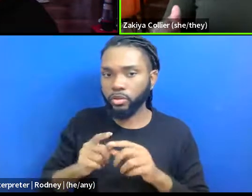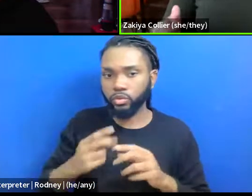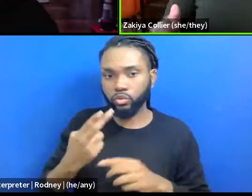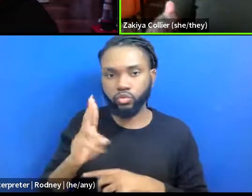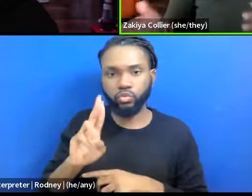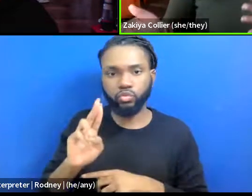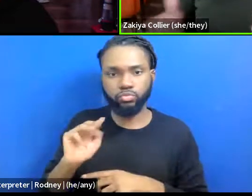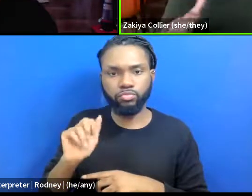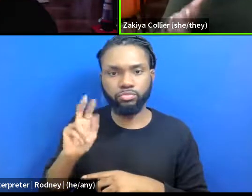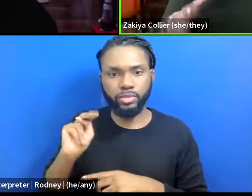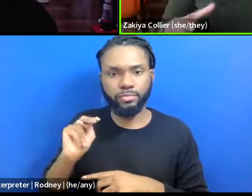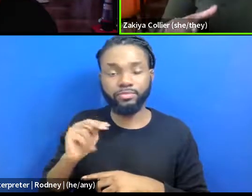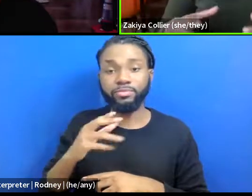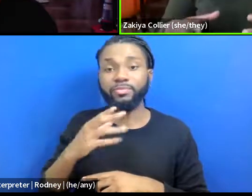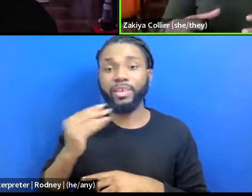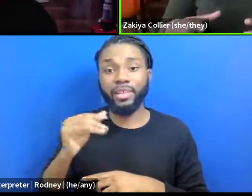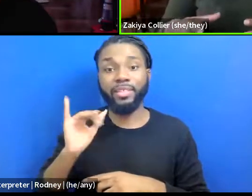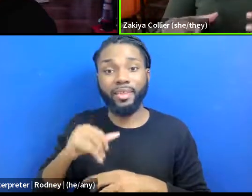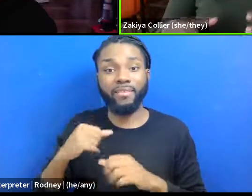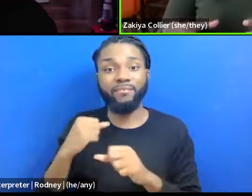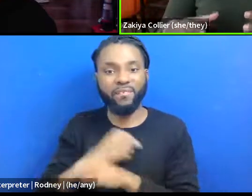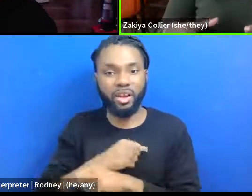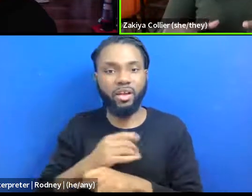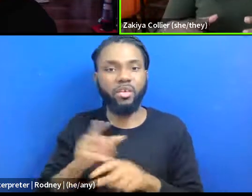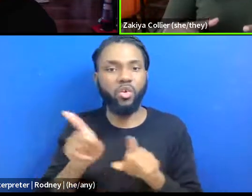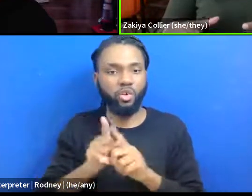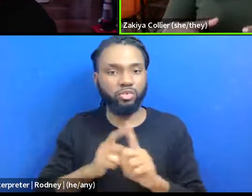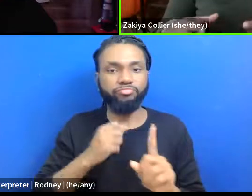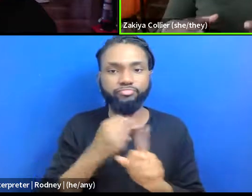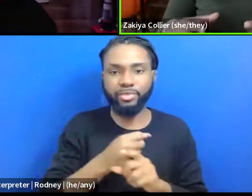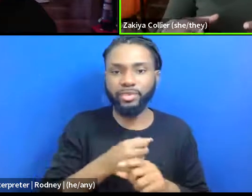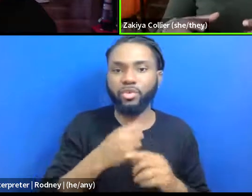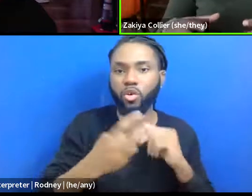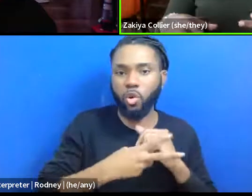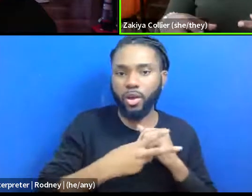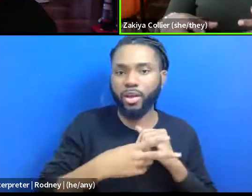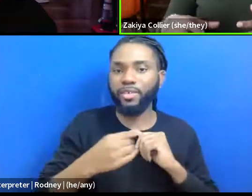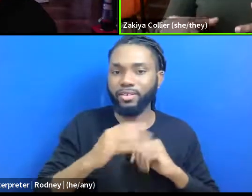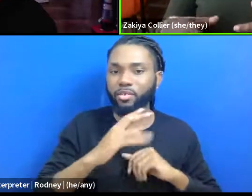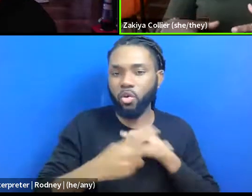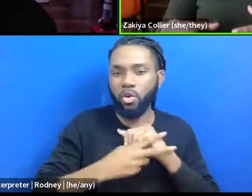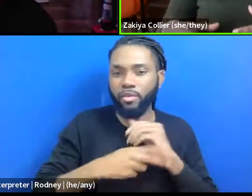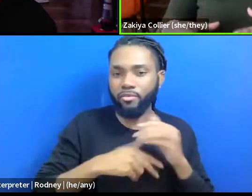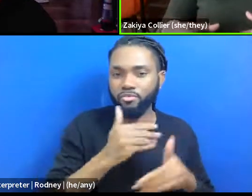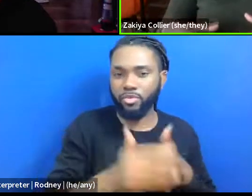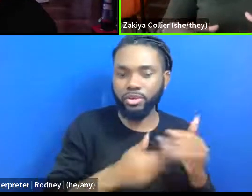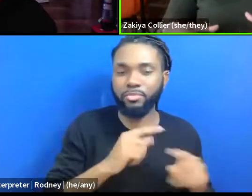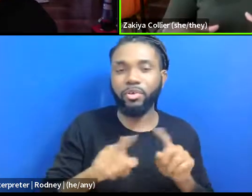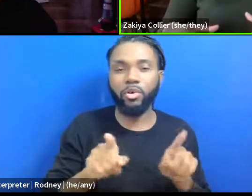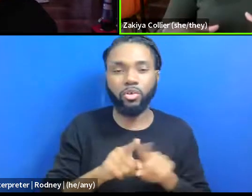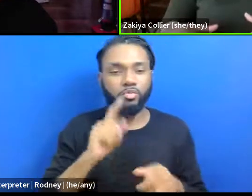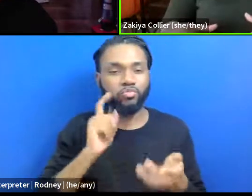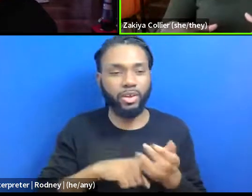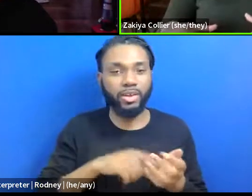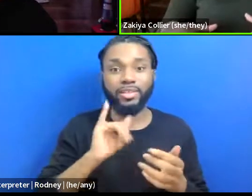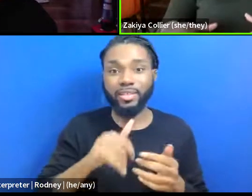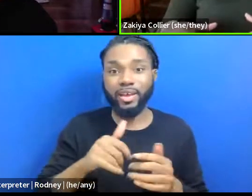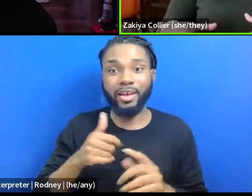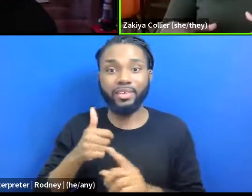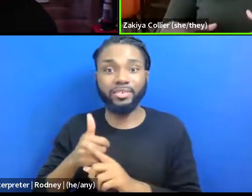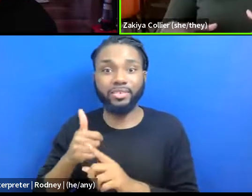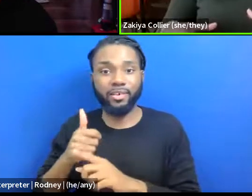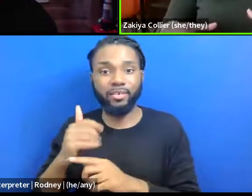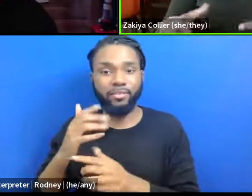intersects with the archive and archival practice, but it also exists outside of that space, um,